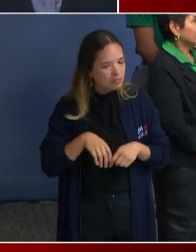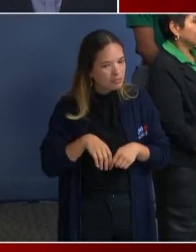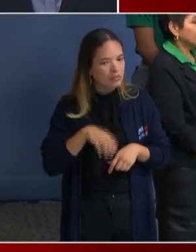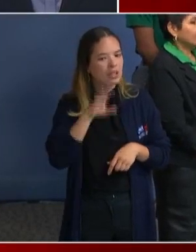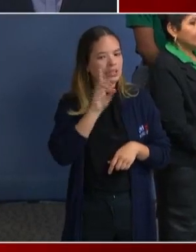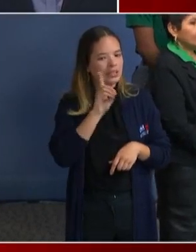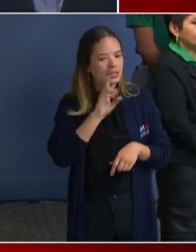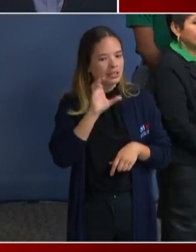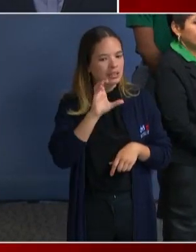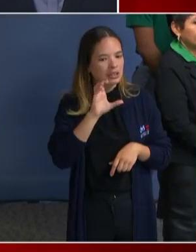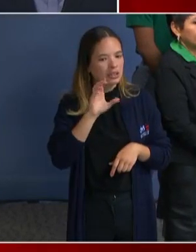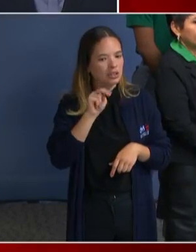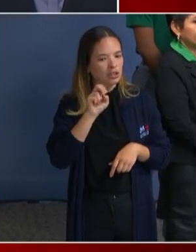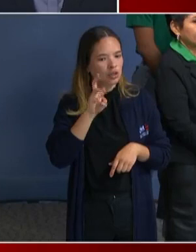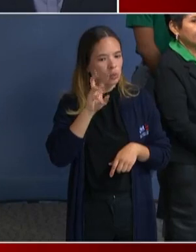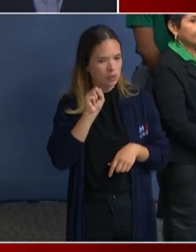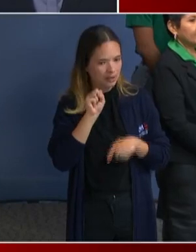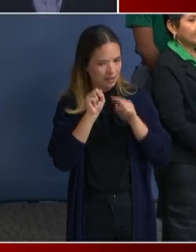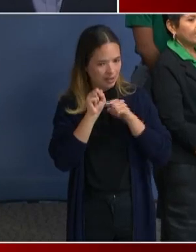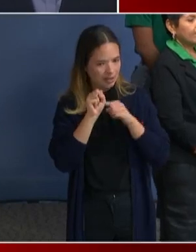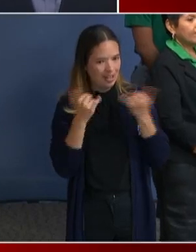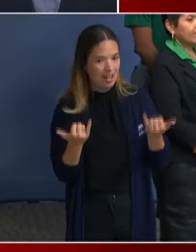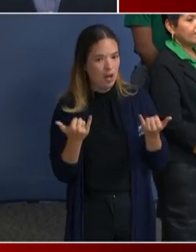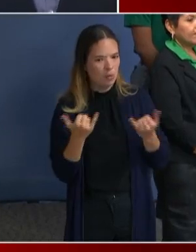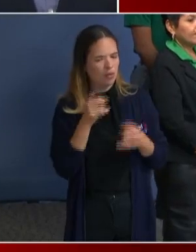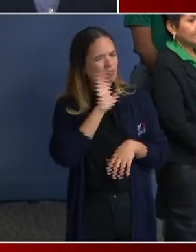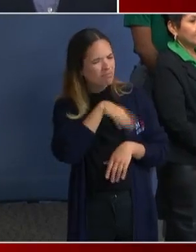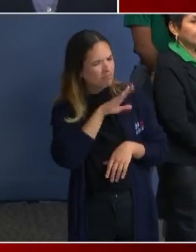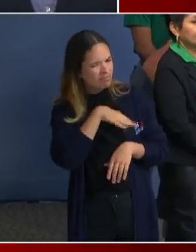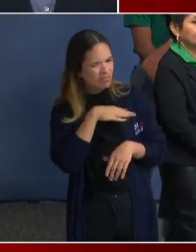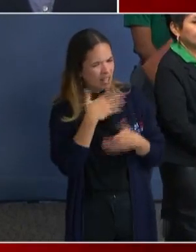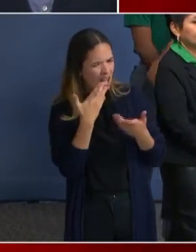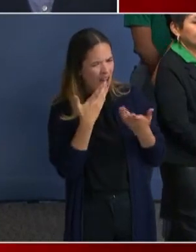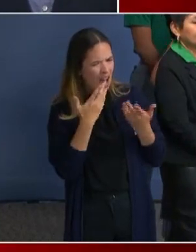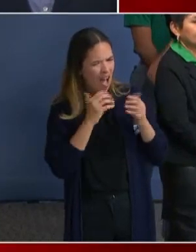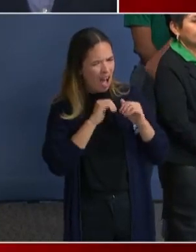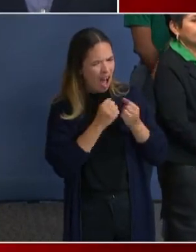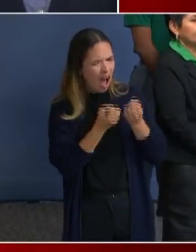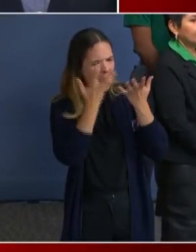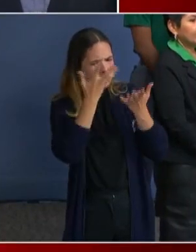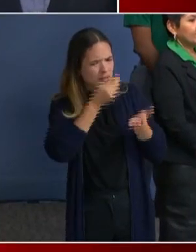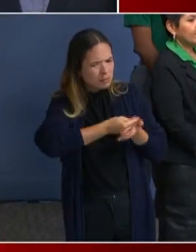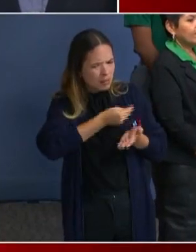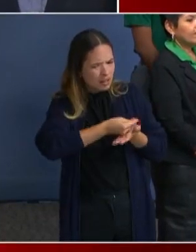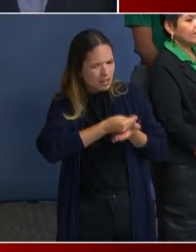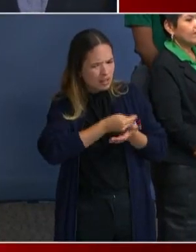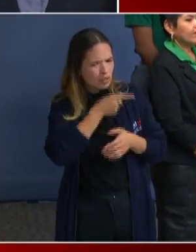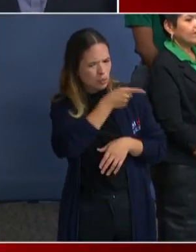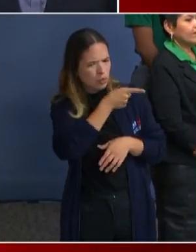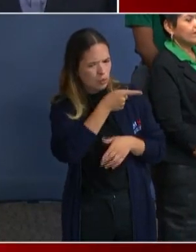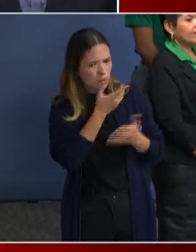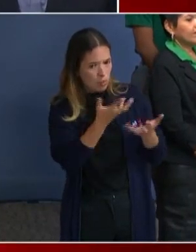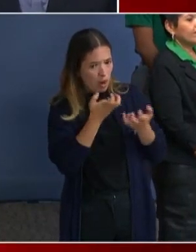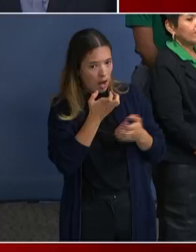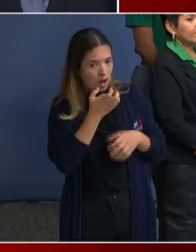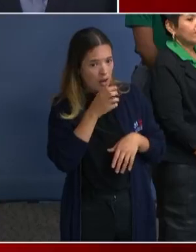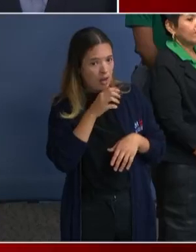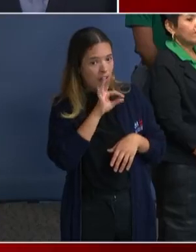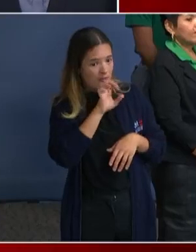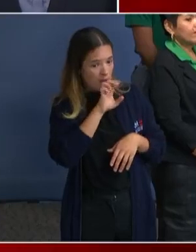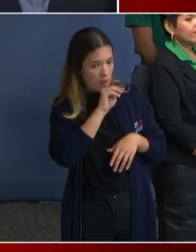And you talked about FEMA reimbursing you. What is the process for that? And are you certain that people will reimburse you?